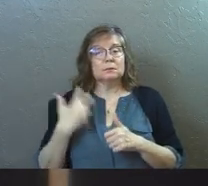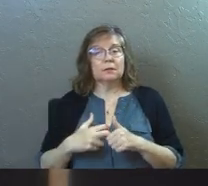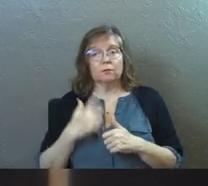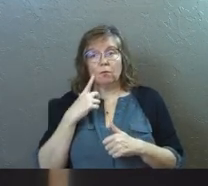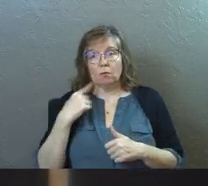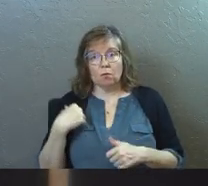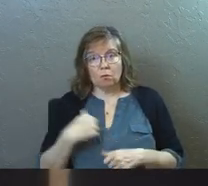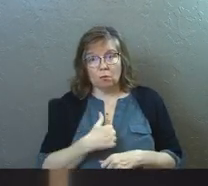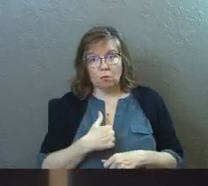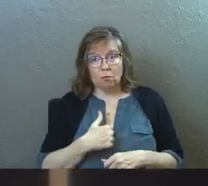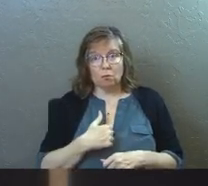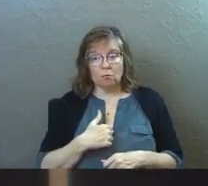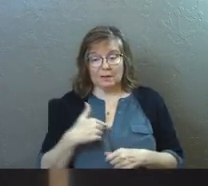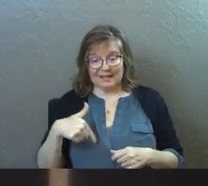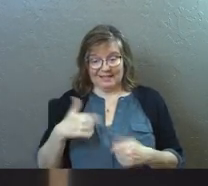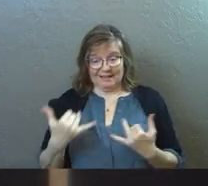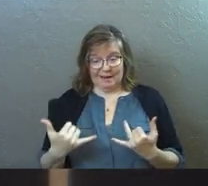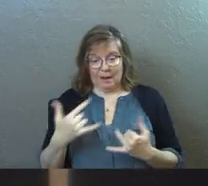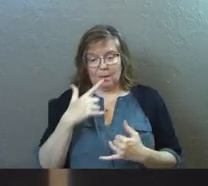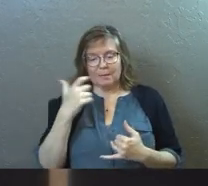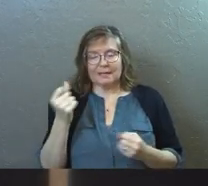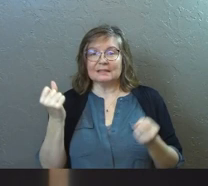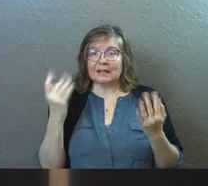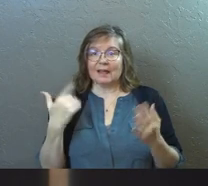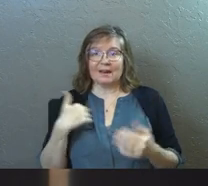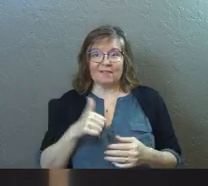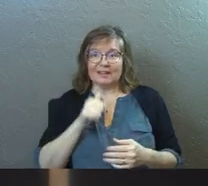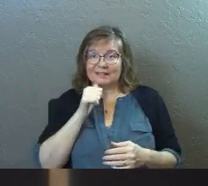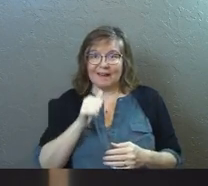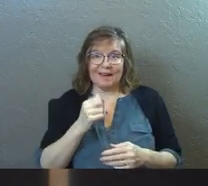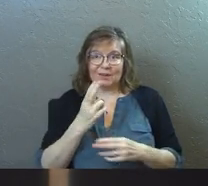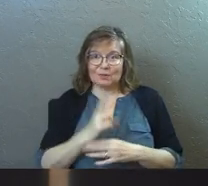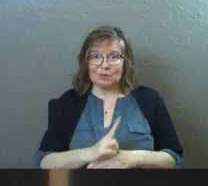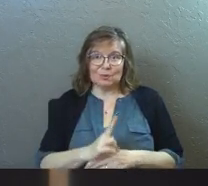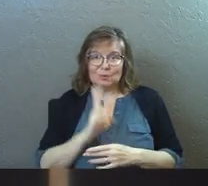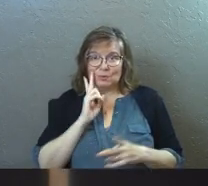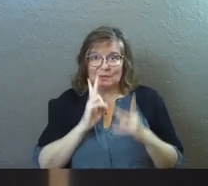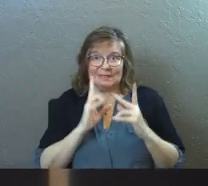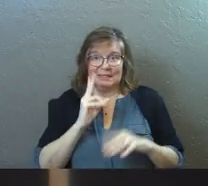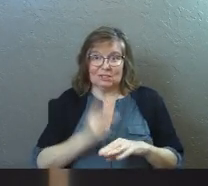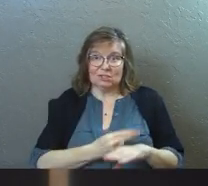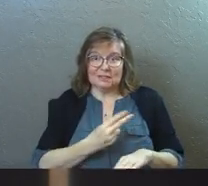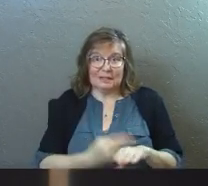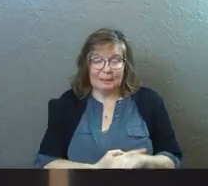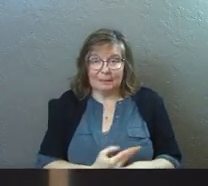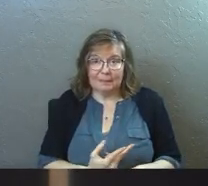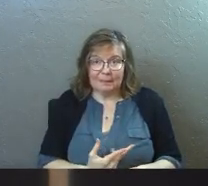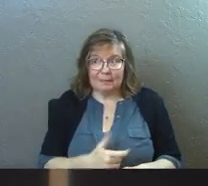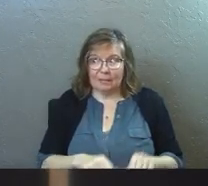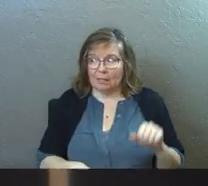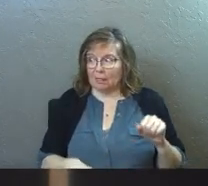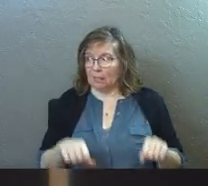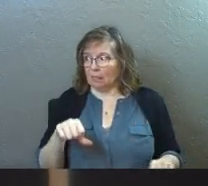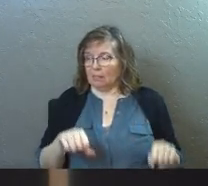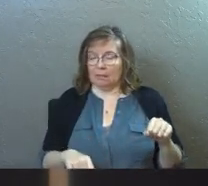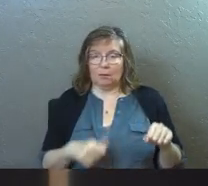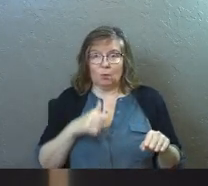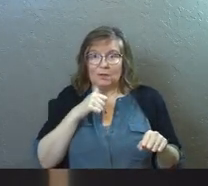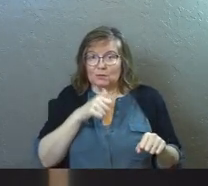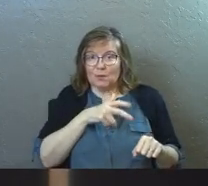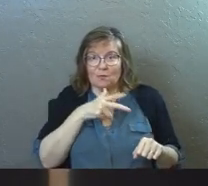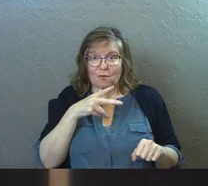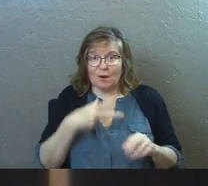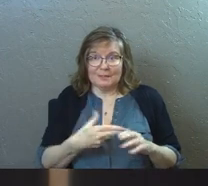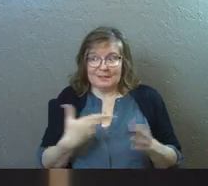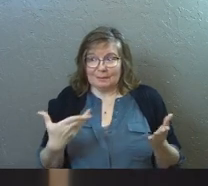difficult for us in our century is because a lot of us are not used to sheep. A lot of us are not sheep farmers